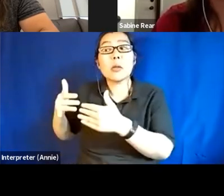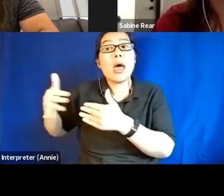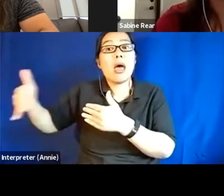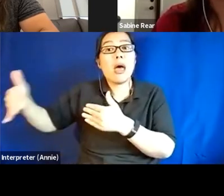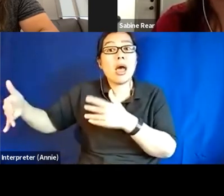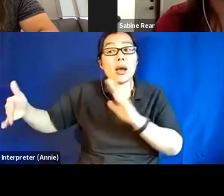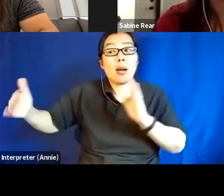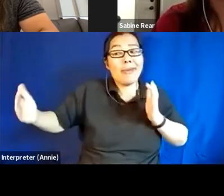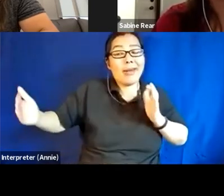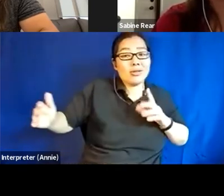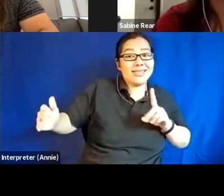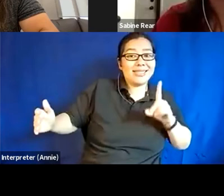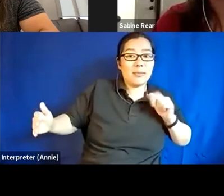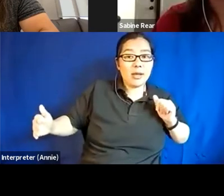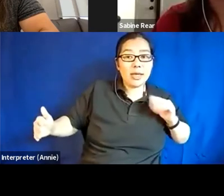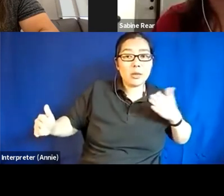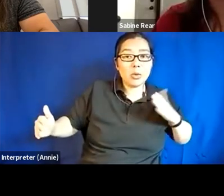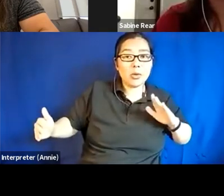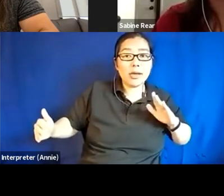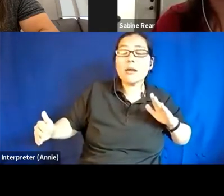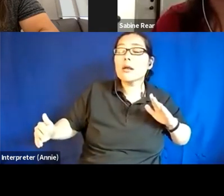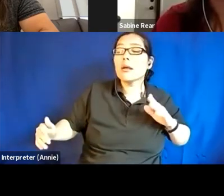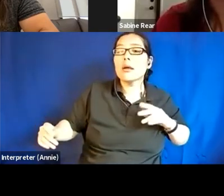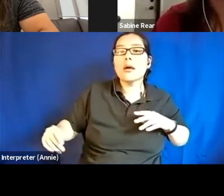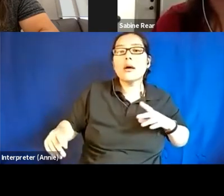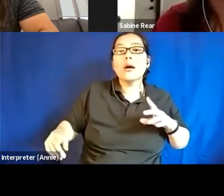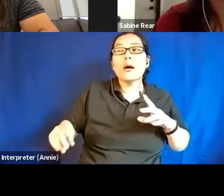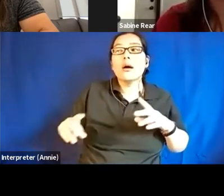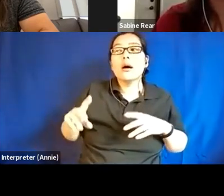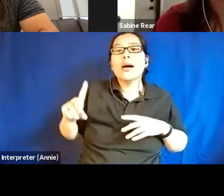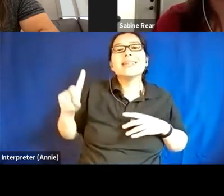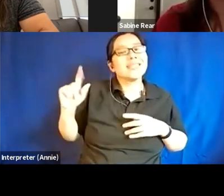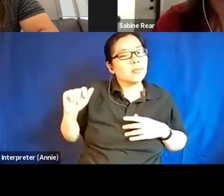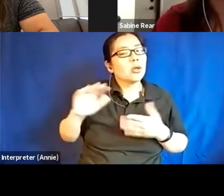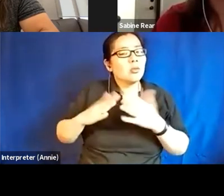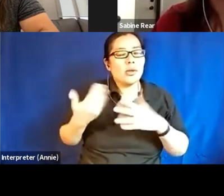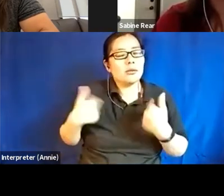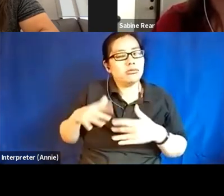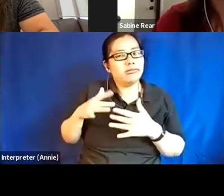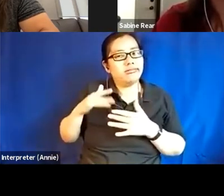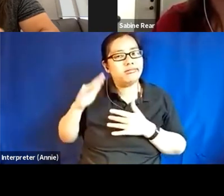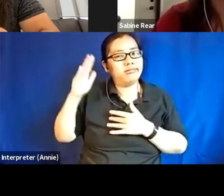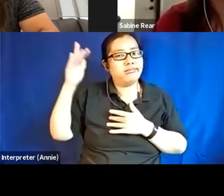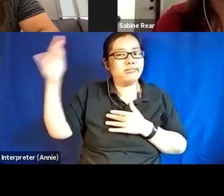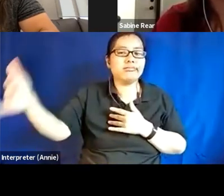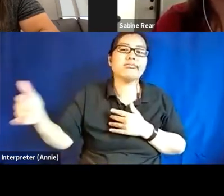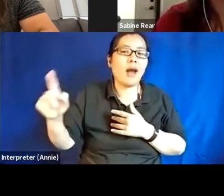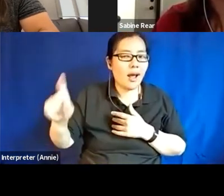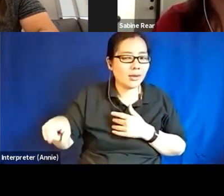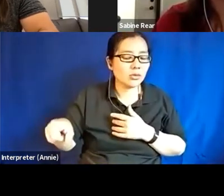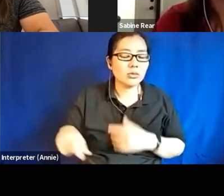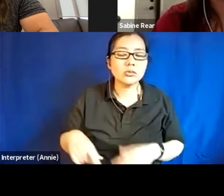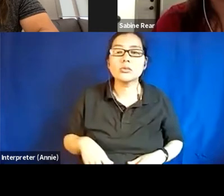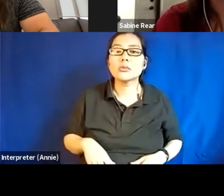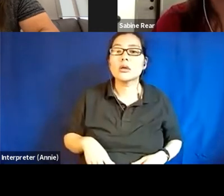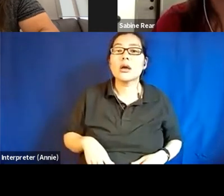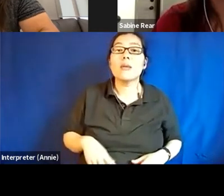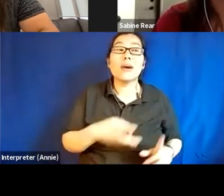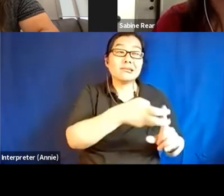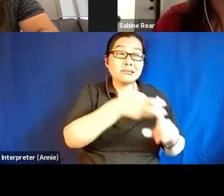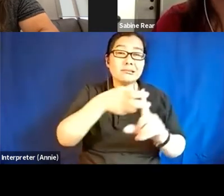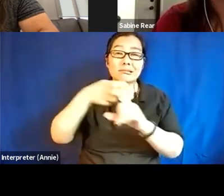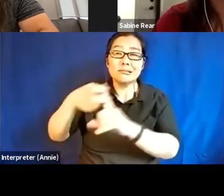disability community, but the disability community has a lot farther to go. And I think we're, you're, I think getting the voices of people,